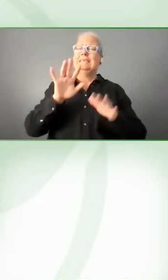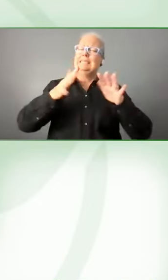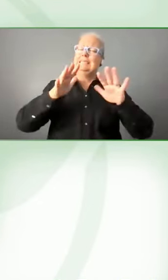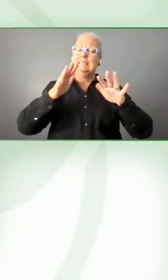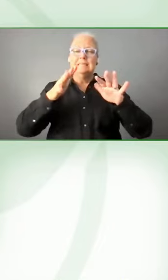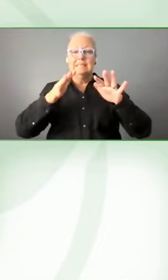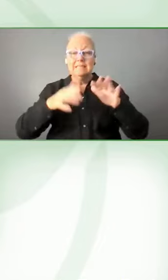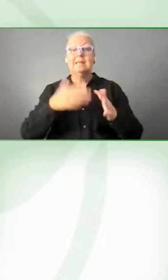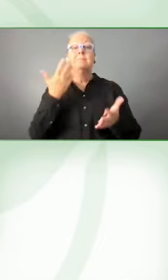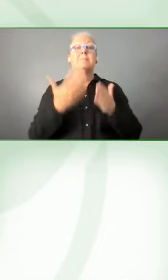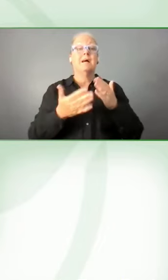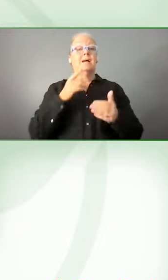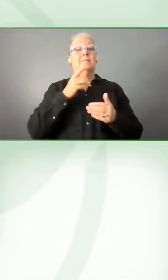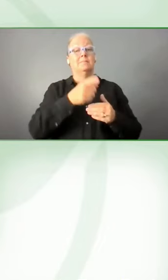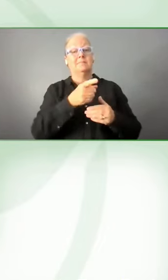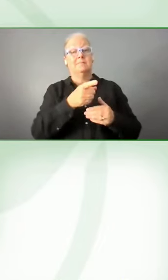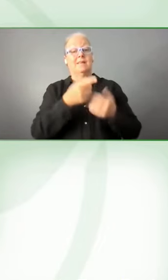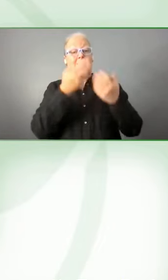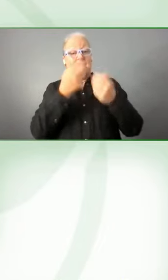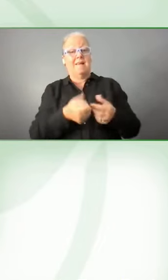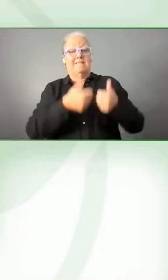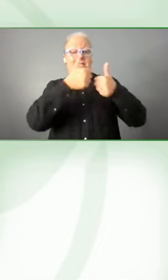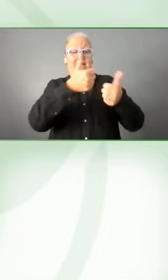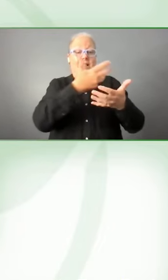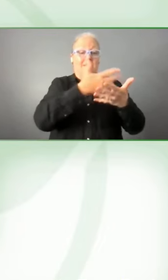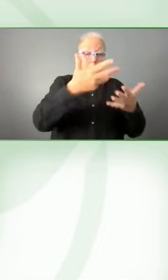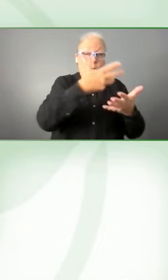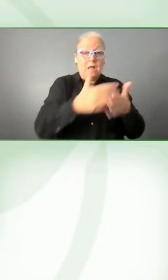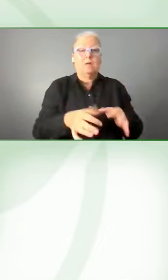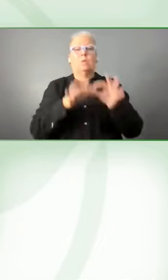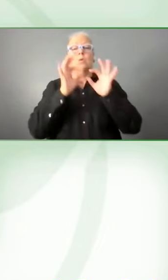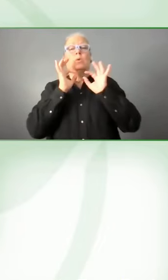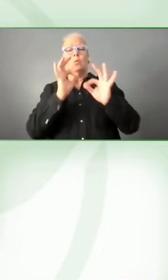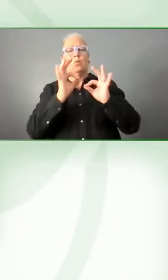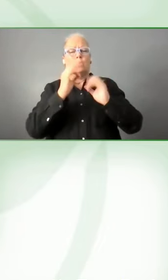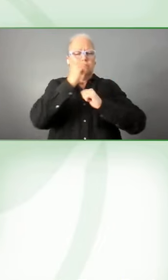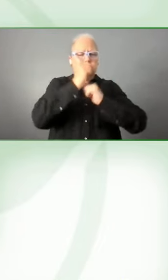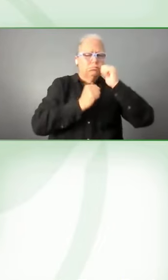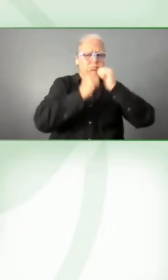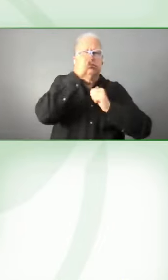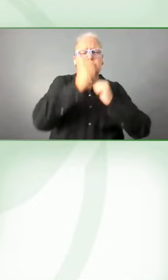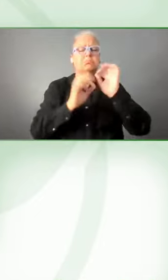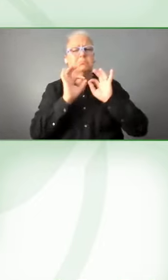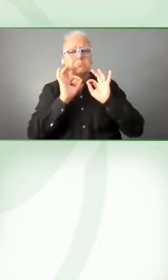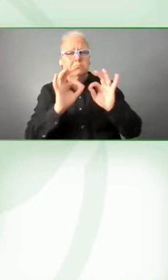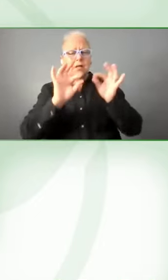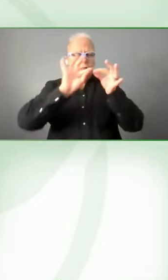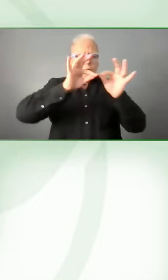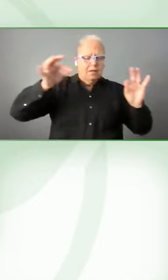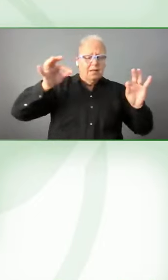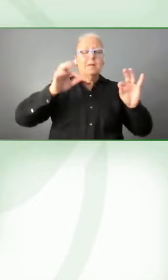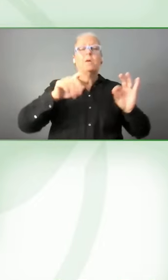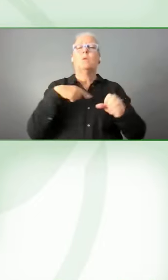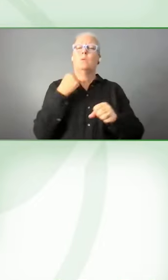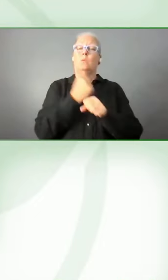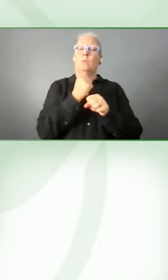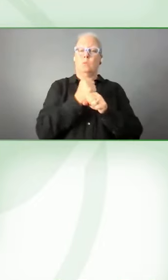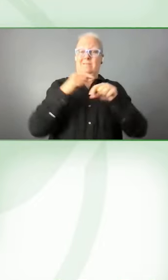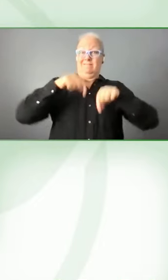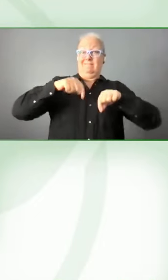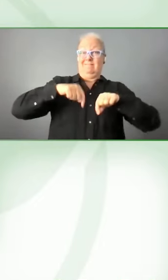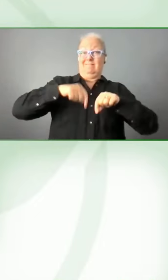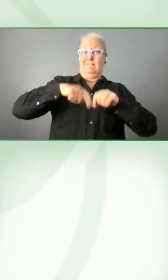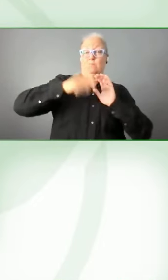grammar. And so when this project that we've been working with in other countries, there's a lot of,